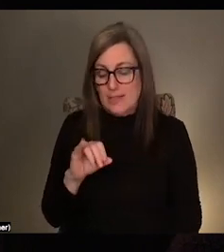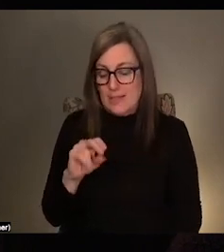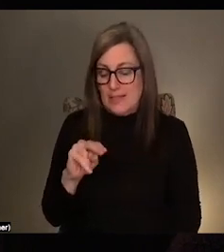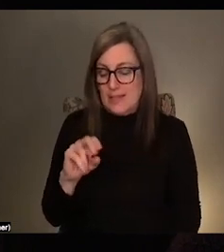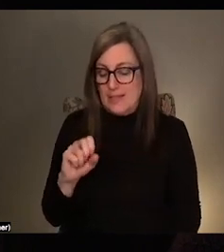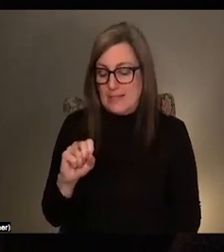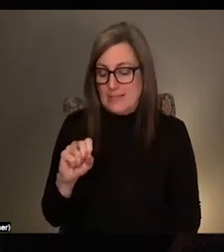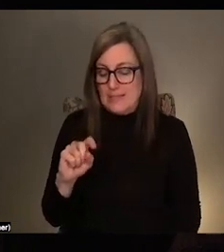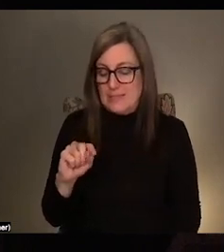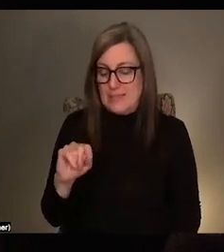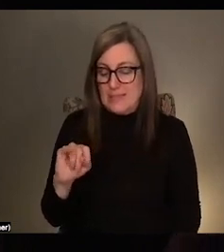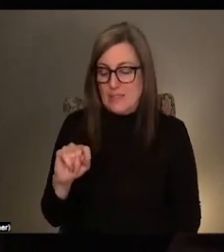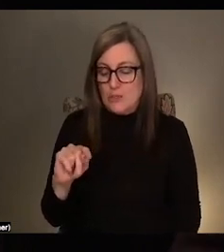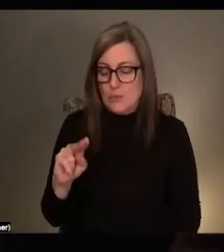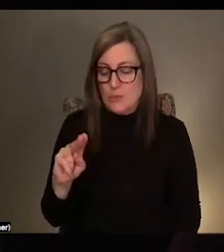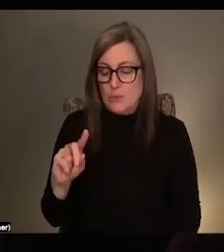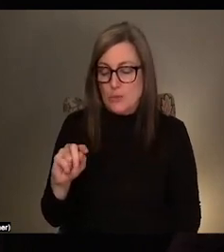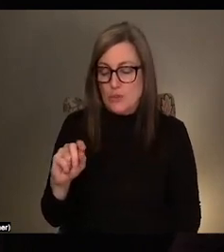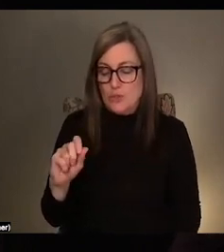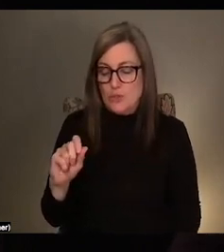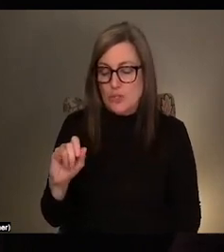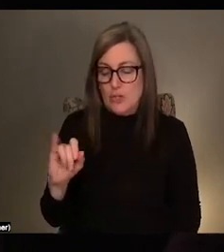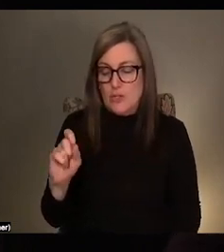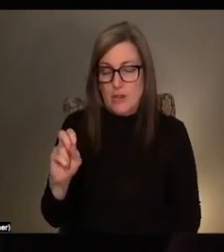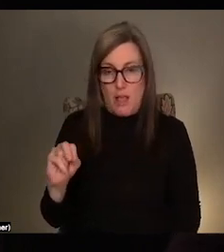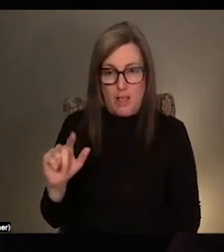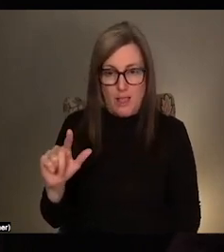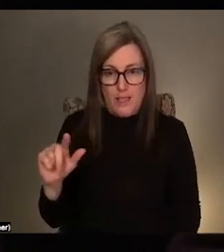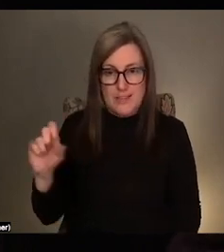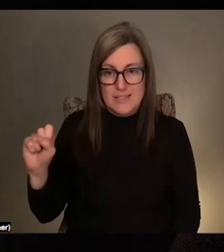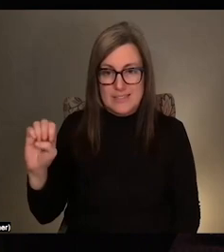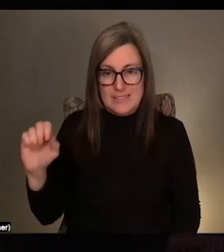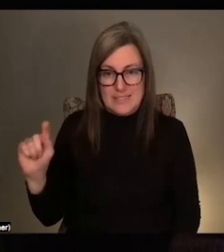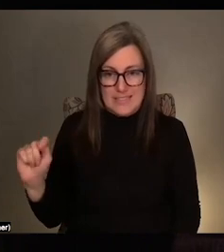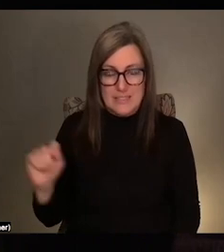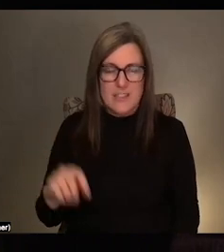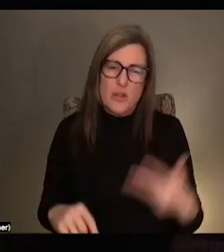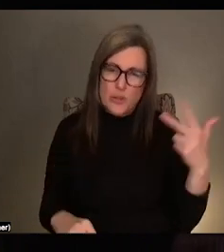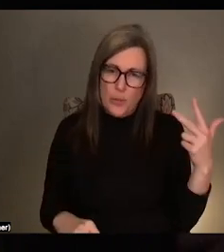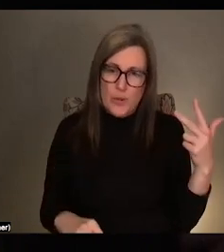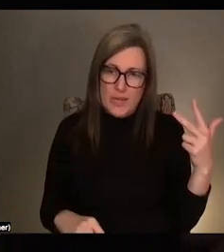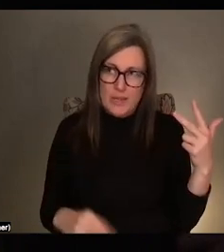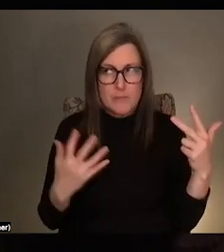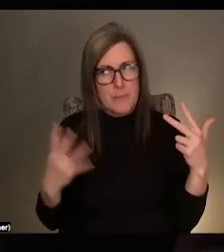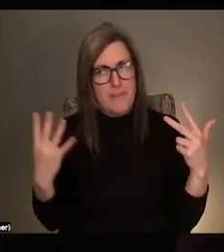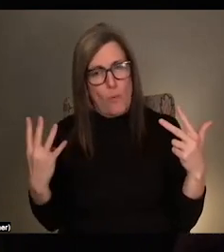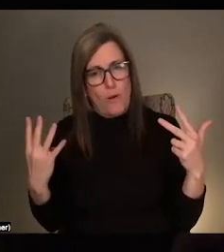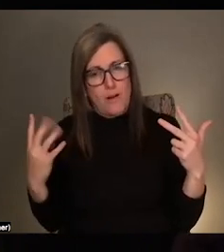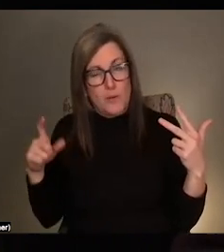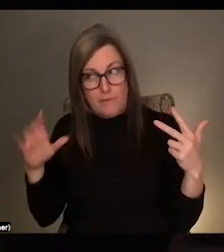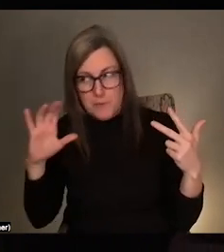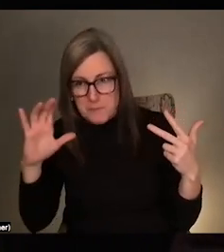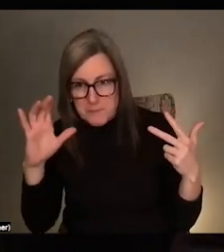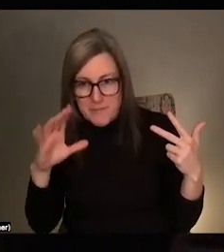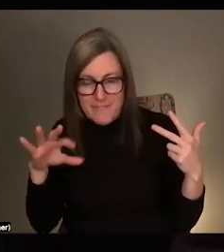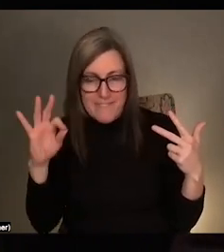there's three of them kind of four. But you would have to find the fourth one.